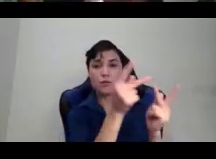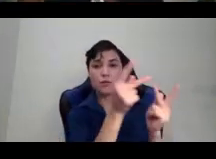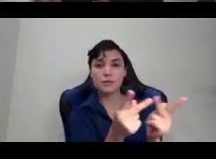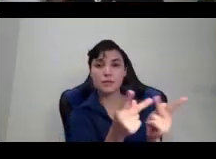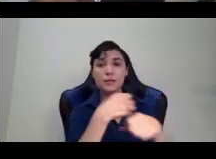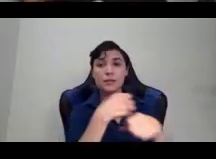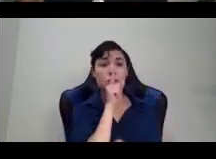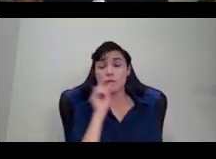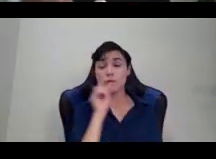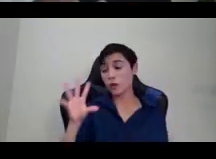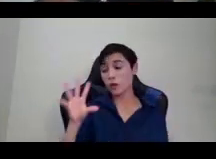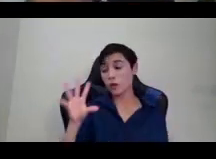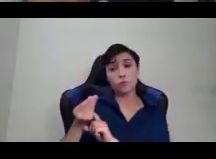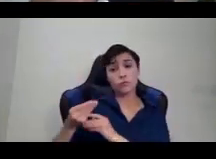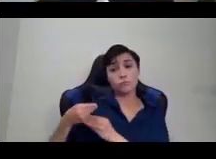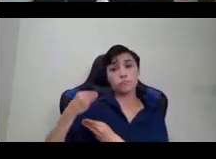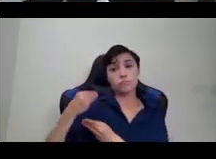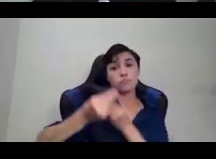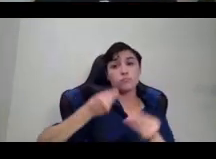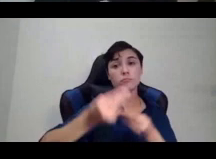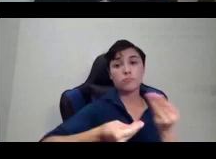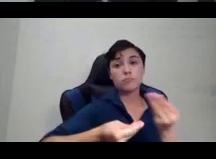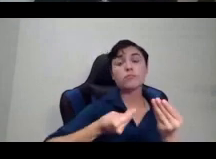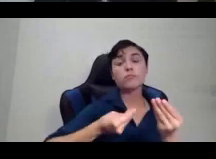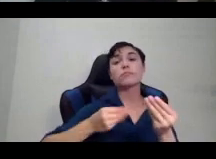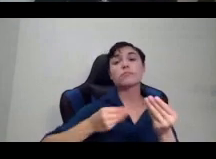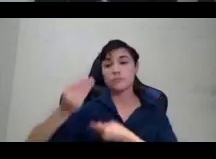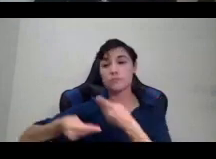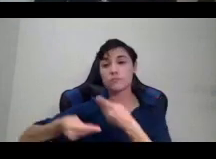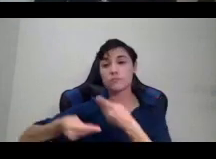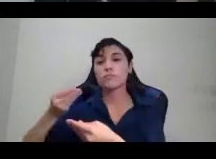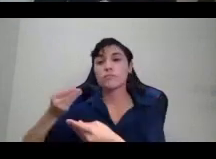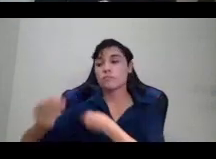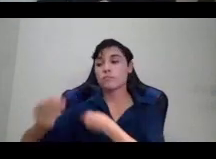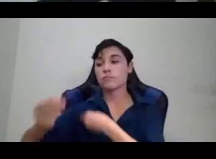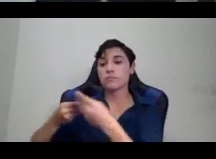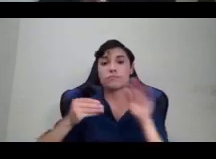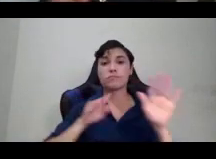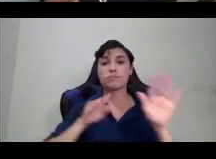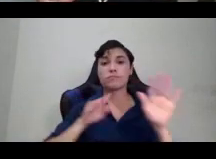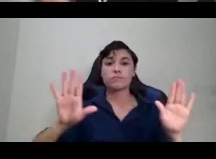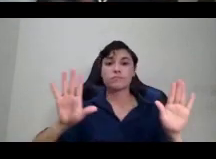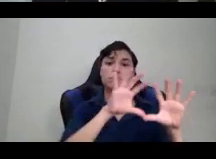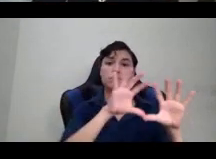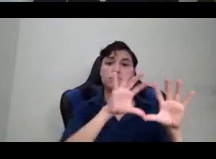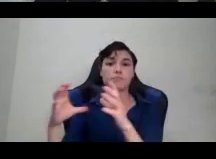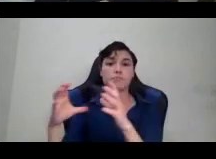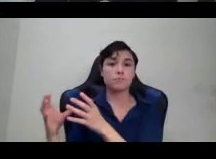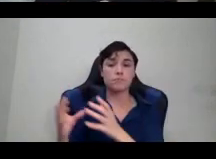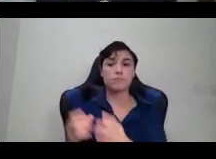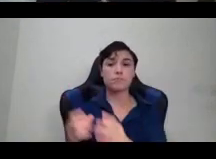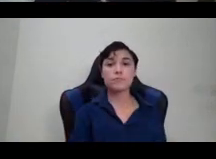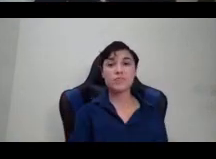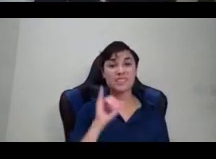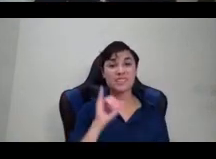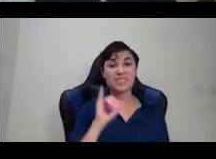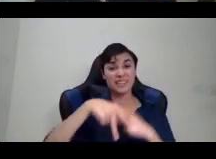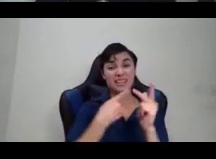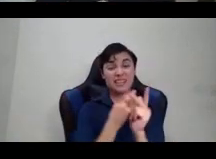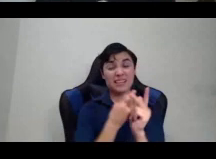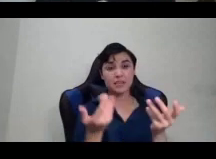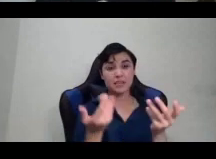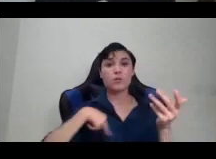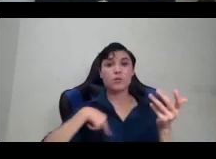different peoples. And so this is the kind of stuff that we're up against, is an actual